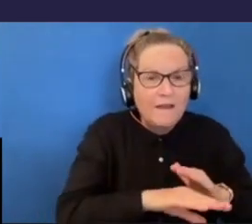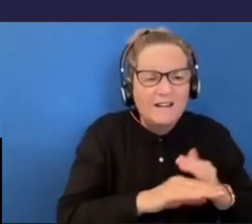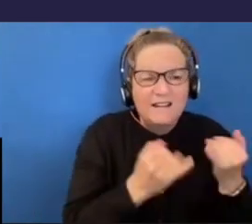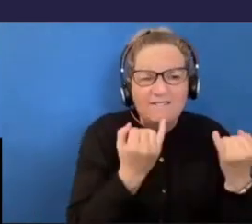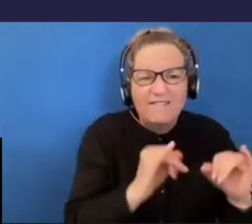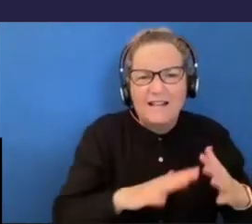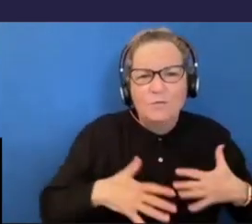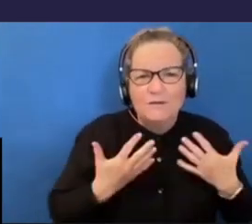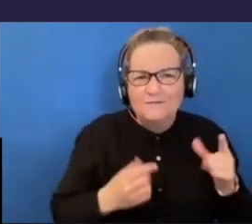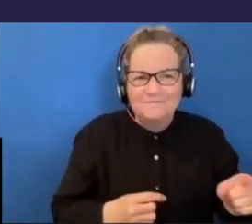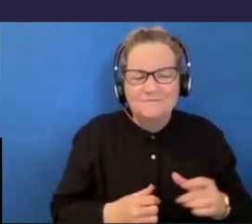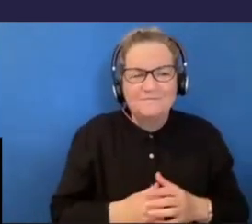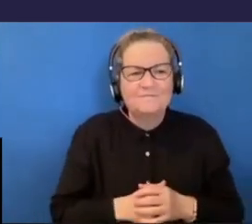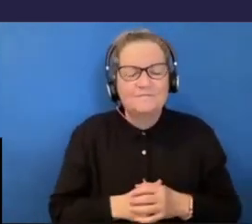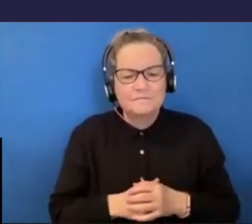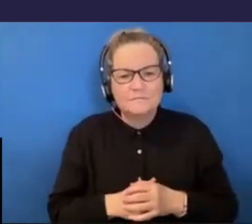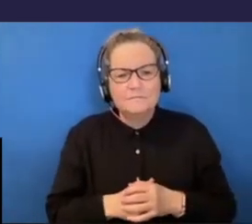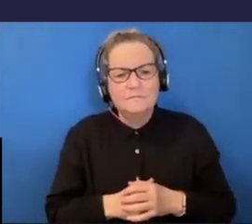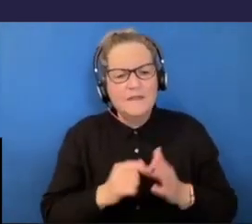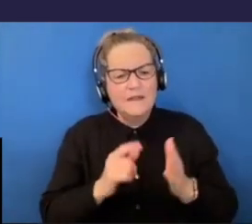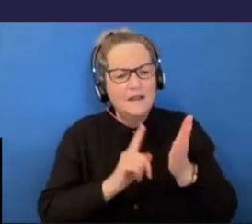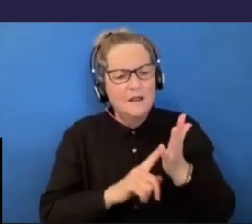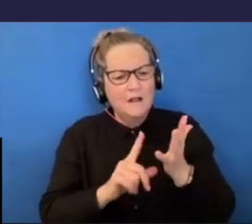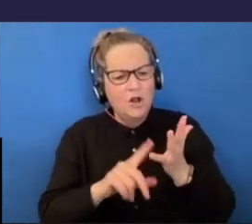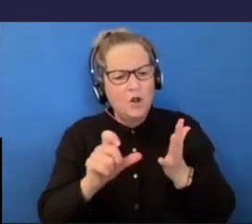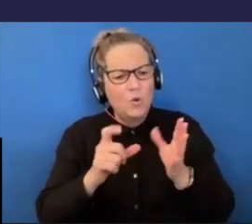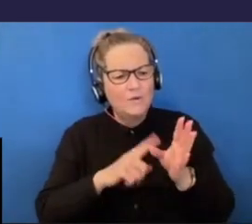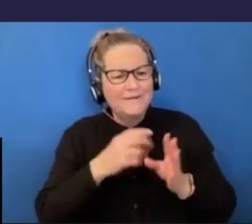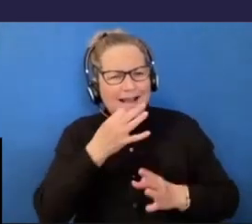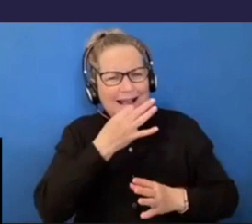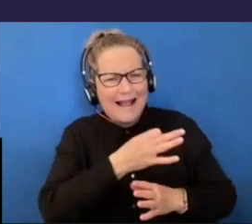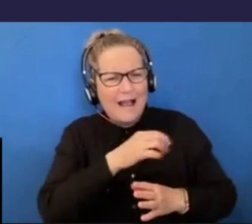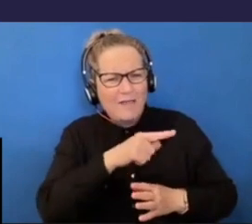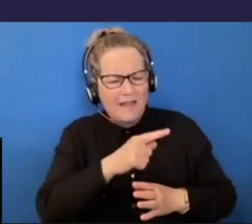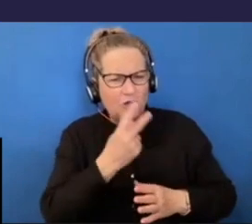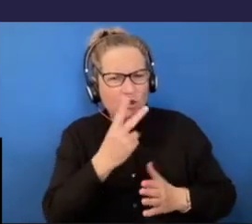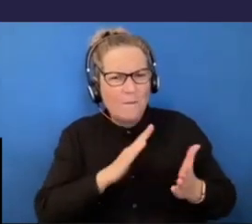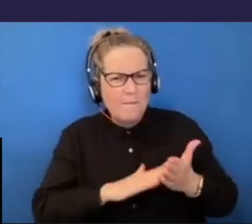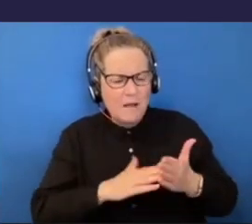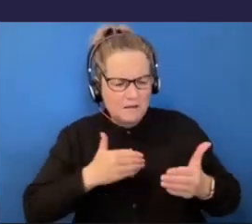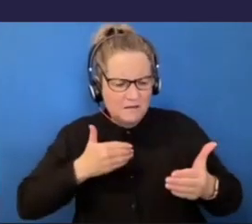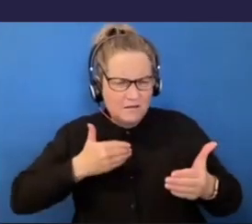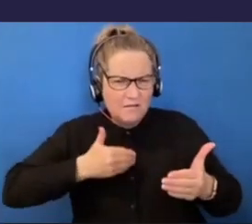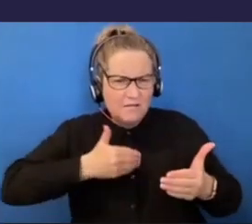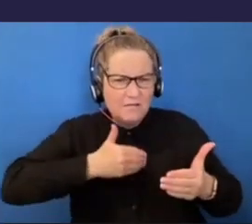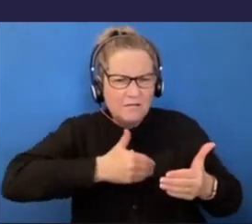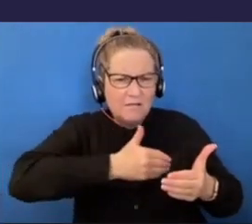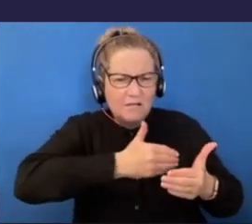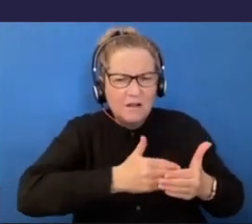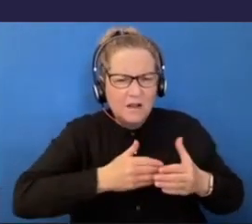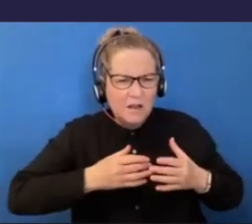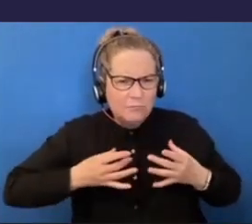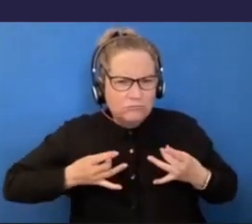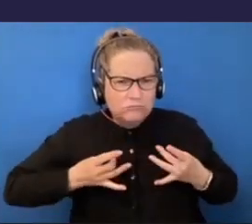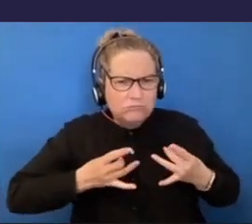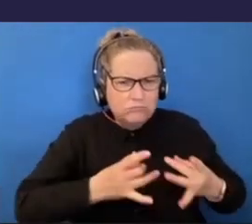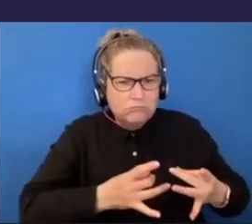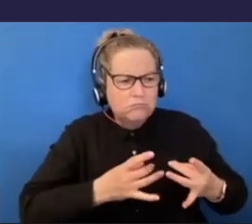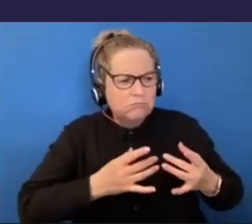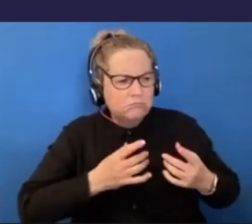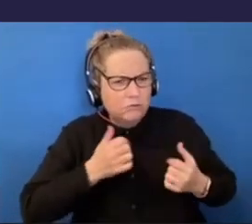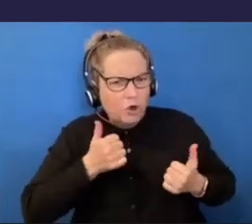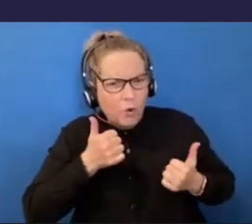find that kind of that process? Because I guess it's a little bit maybe longer than some other, like, situations that you might find yourself in.